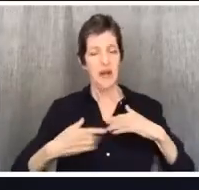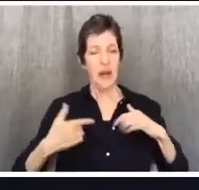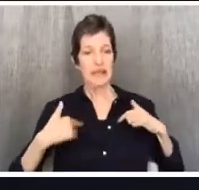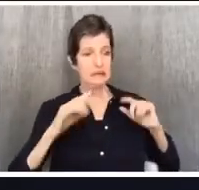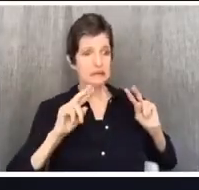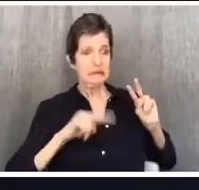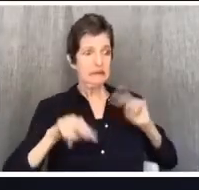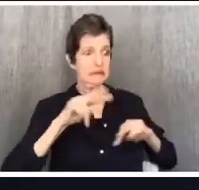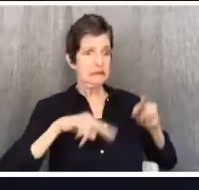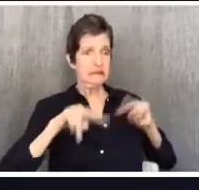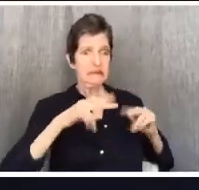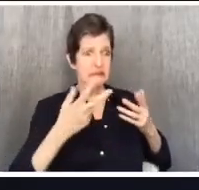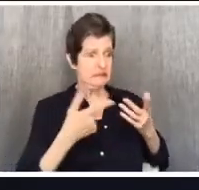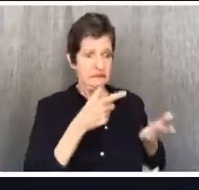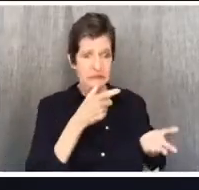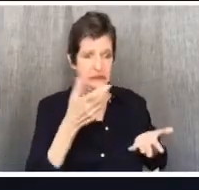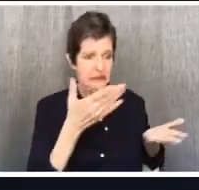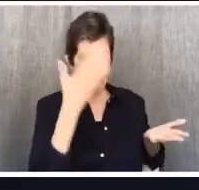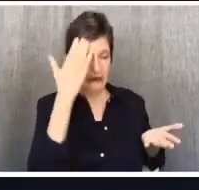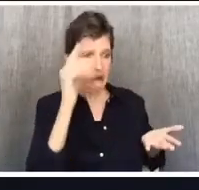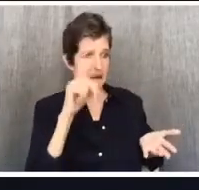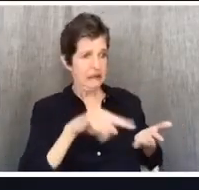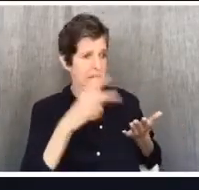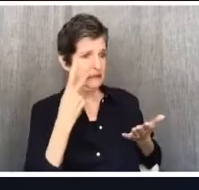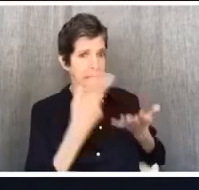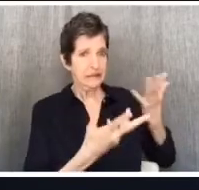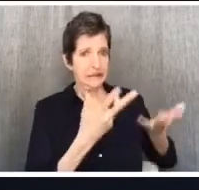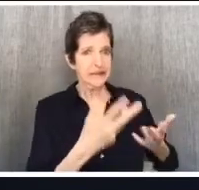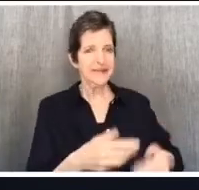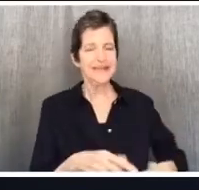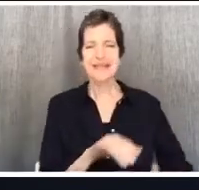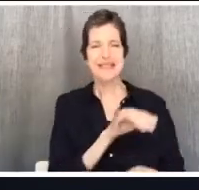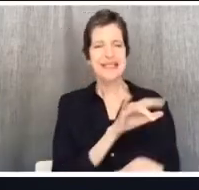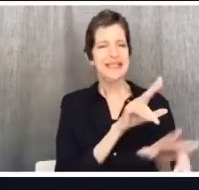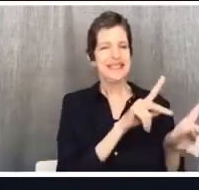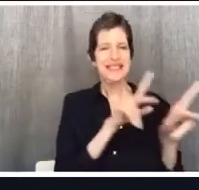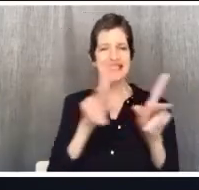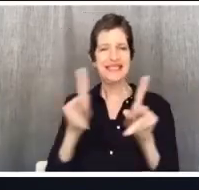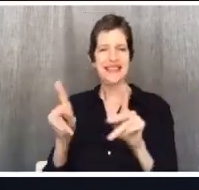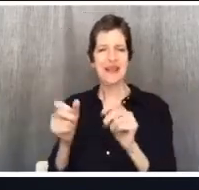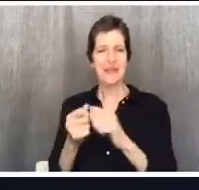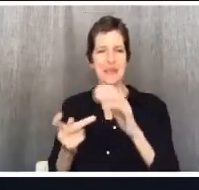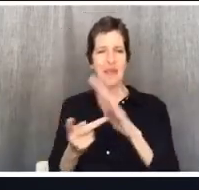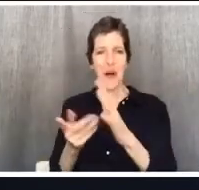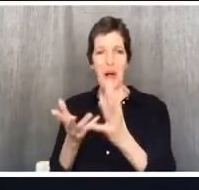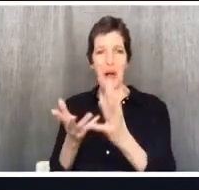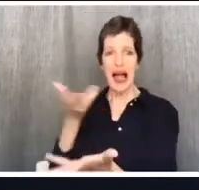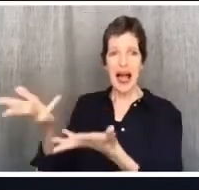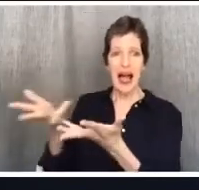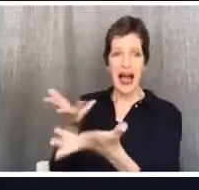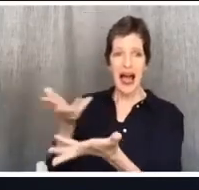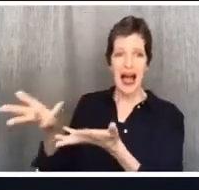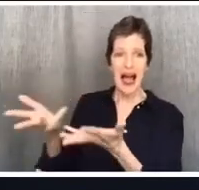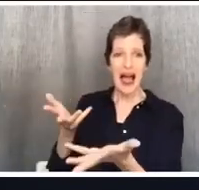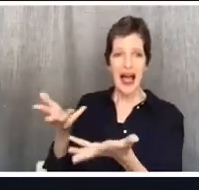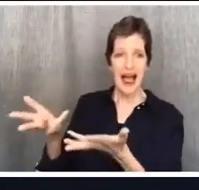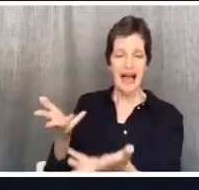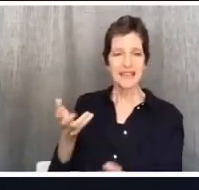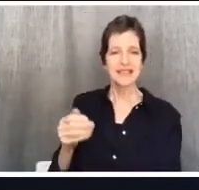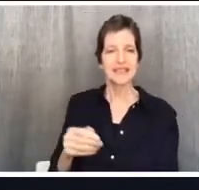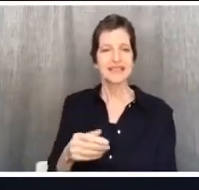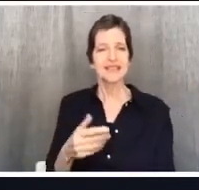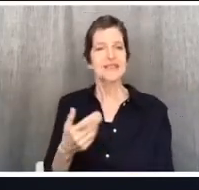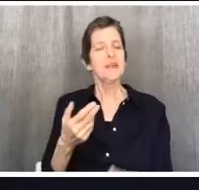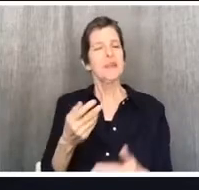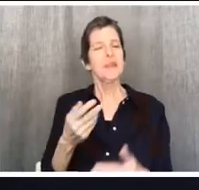his vision to the foundational elements of Christian belief and to the person of Jesus Christ. It is marvelous that Paul